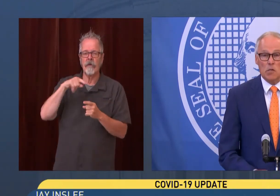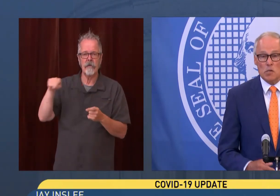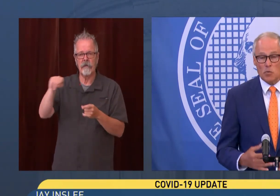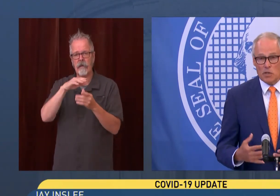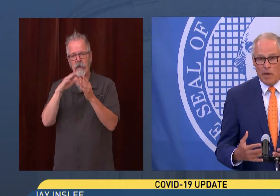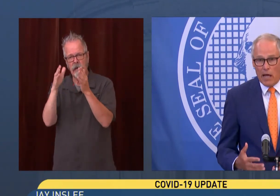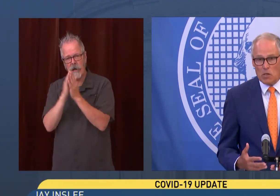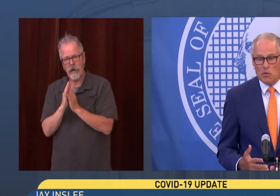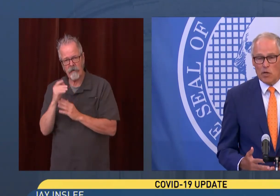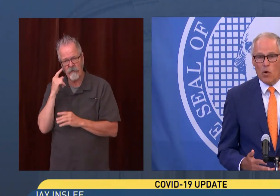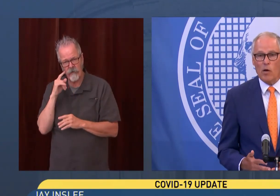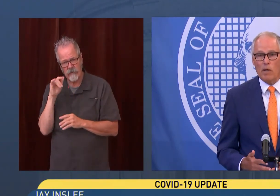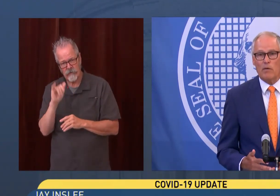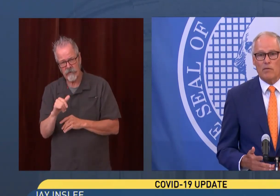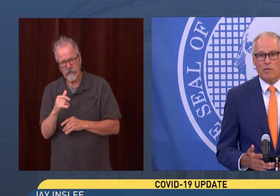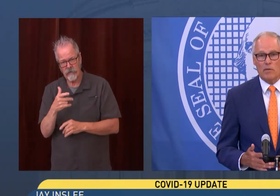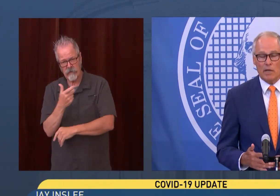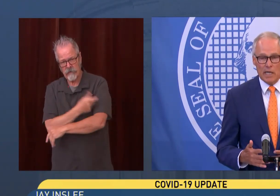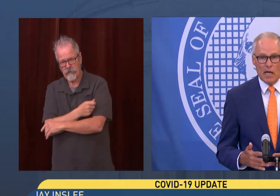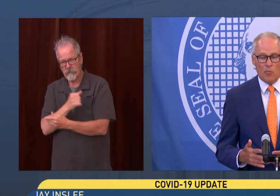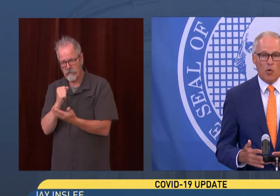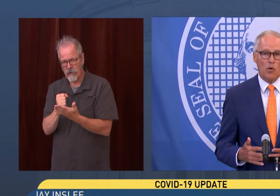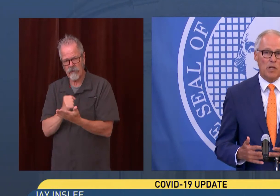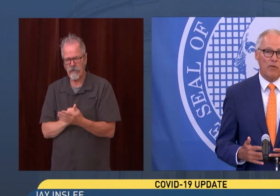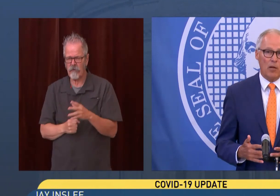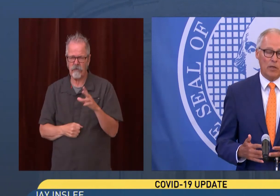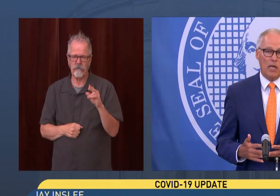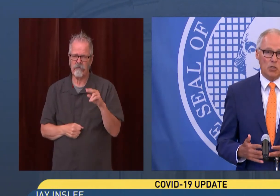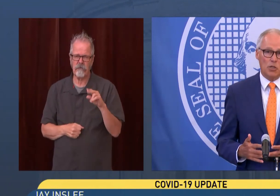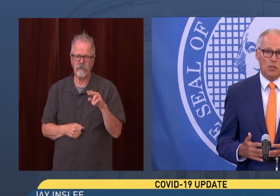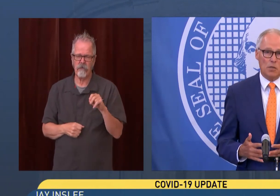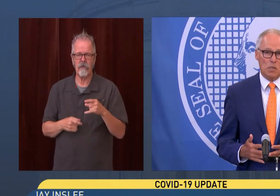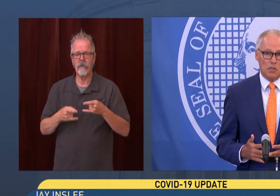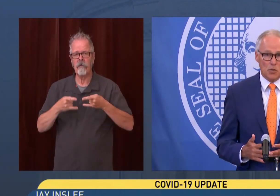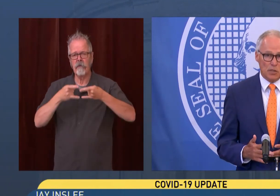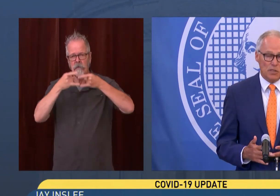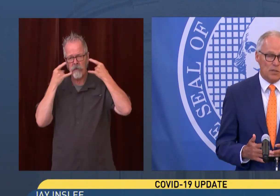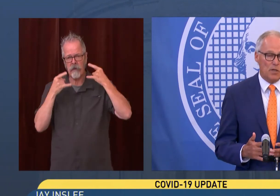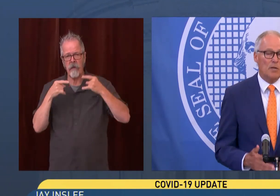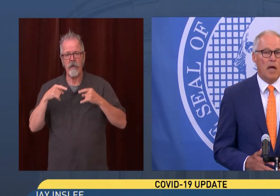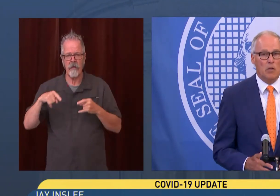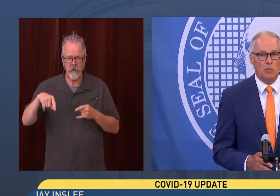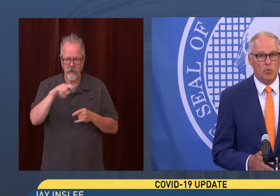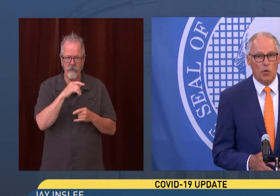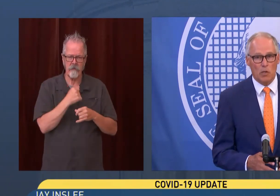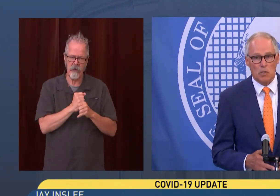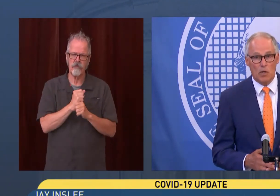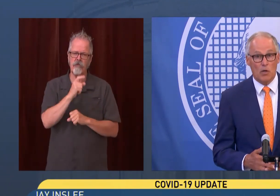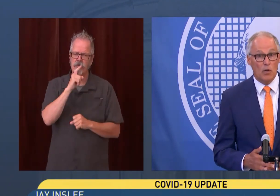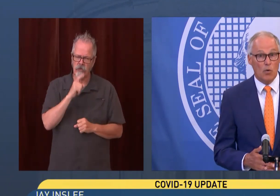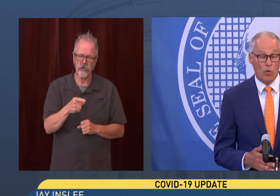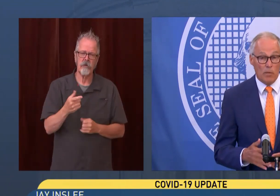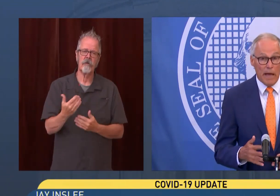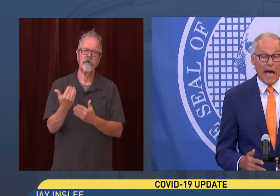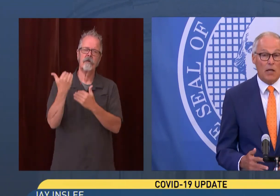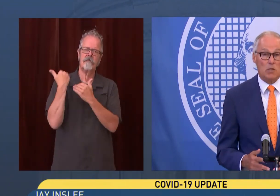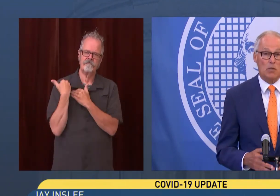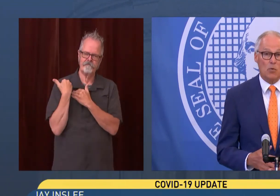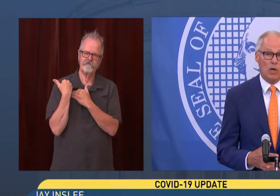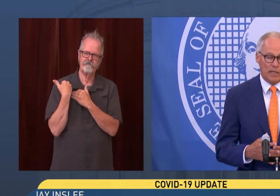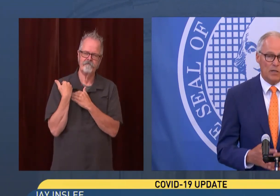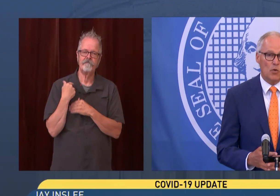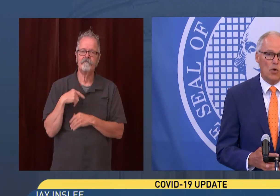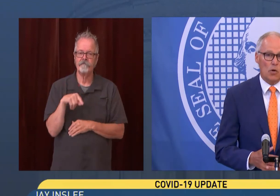For instance, with the masking requirement, again, employers have an obligation to see to it that their unmasked employees wear a